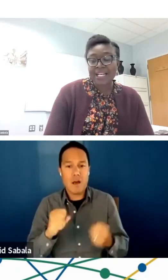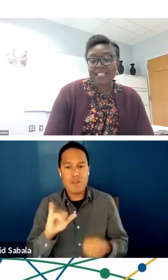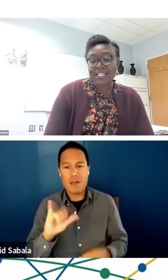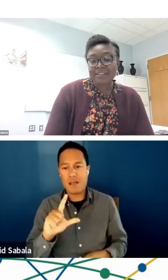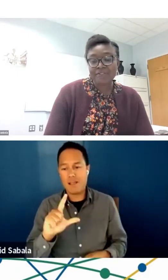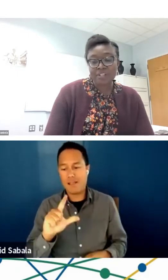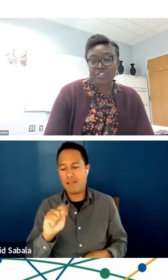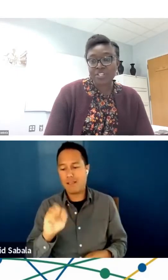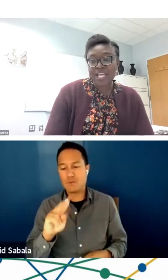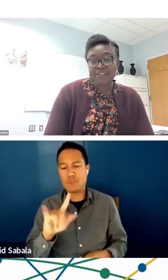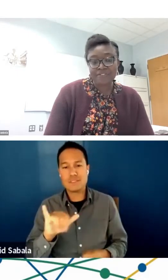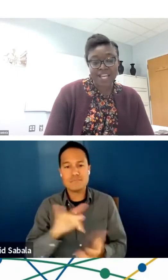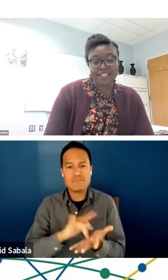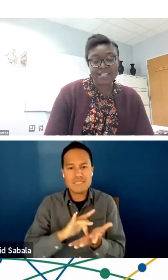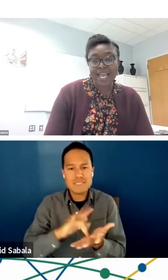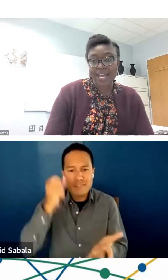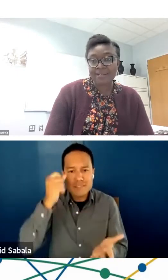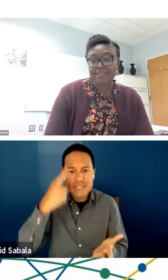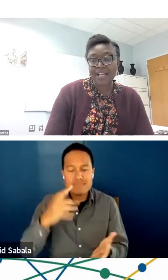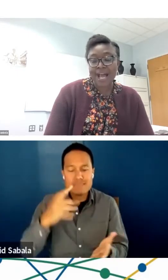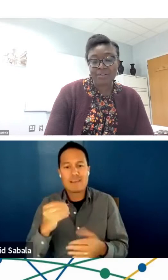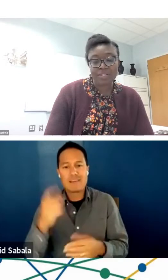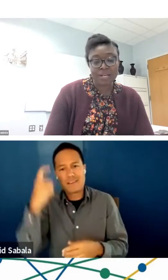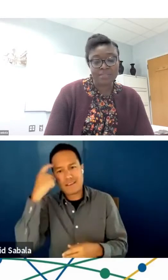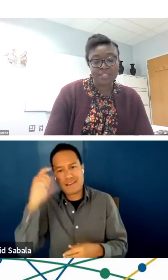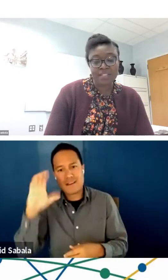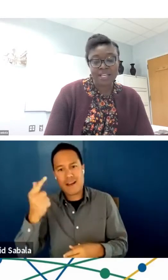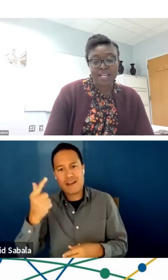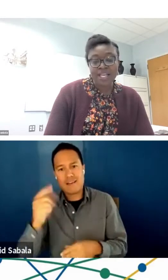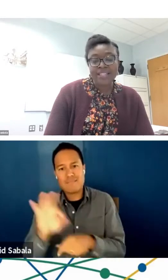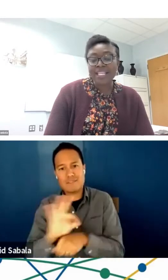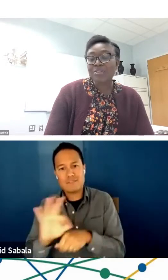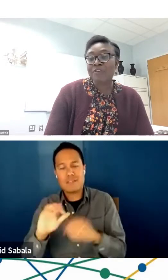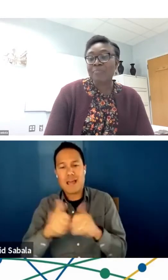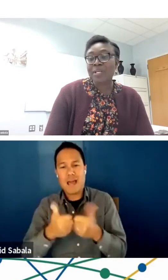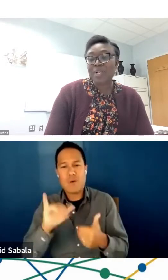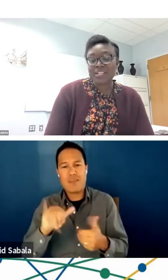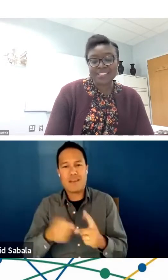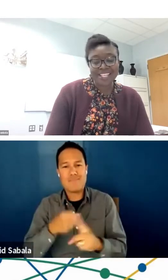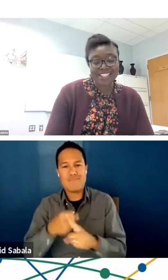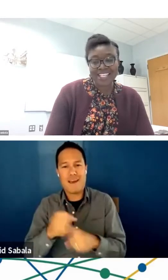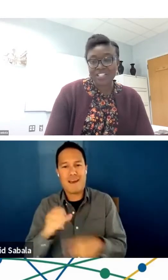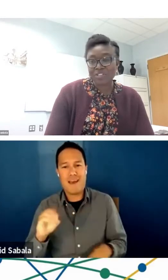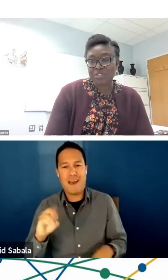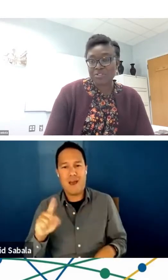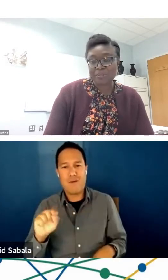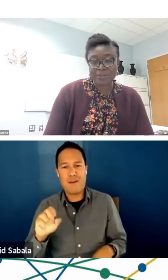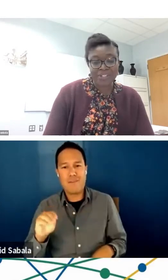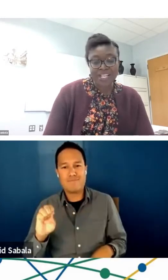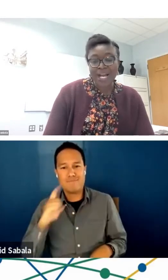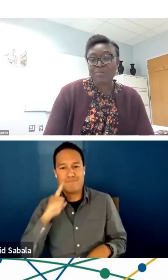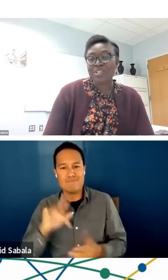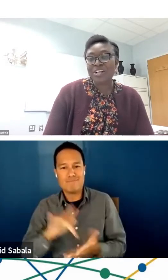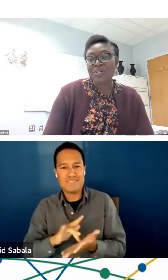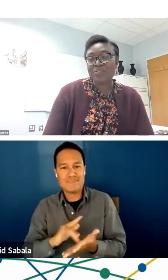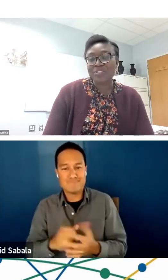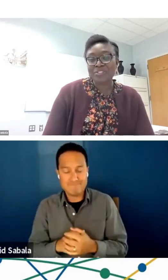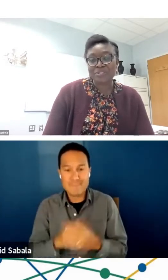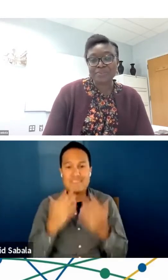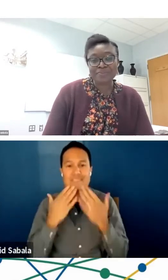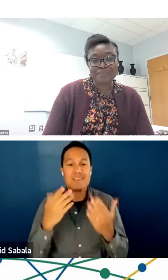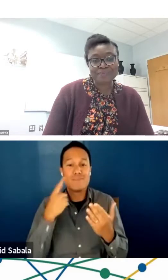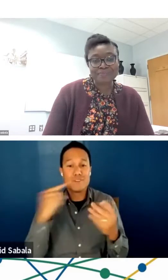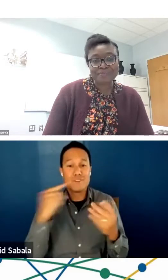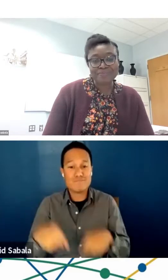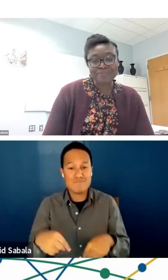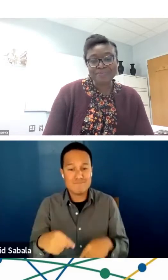and cognitive function affects health outcomes. Thank you for being with us here today, Dr. Serper. I will turn it over